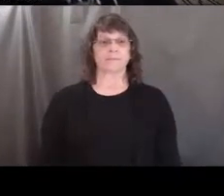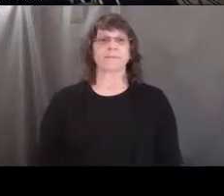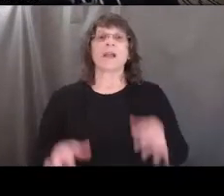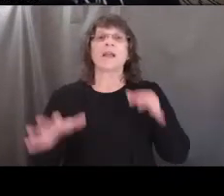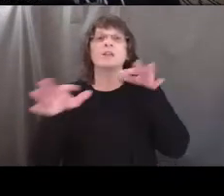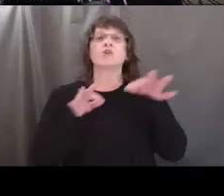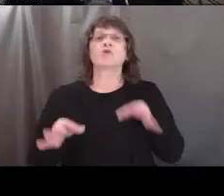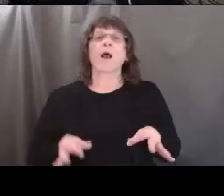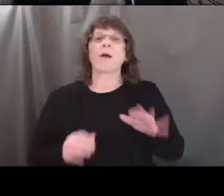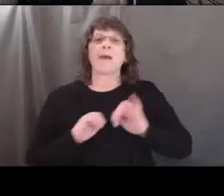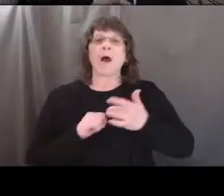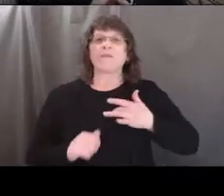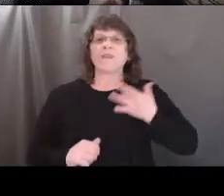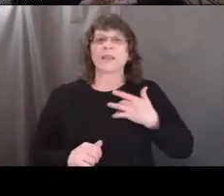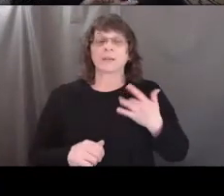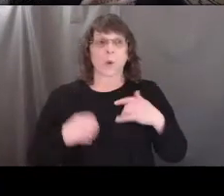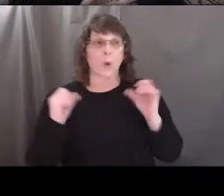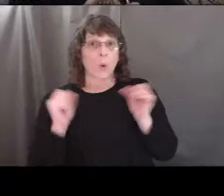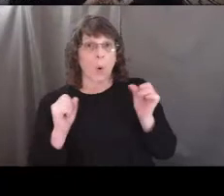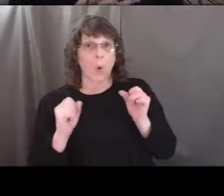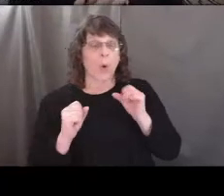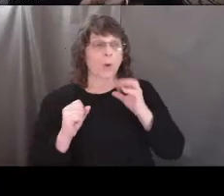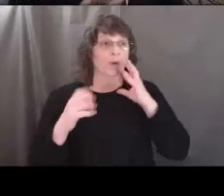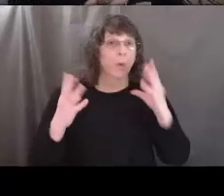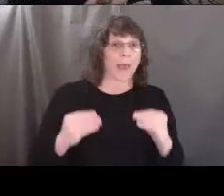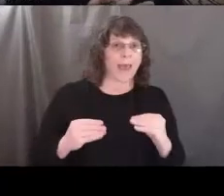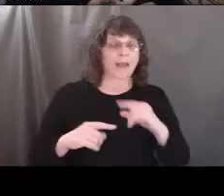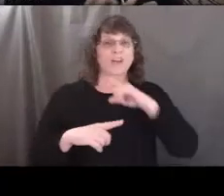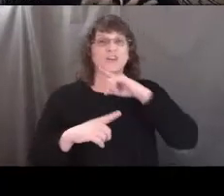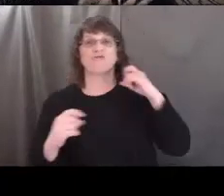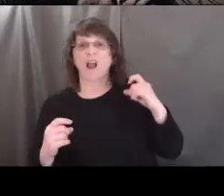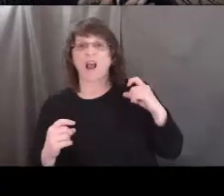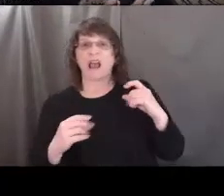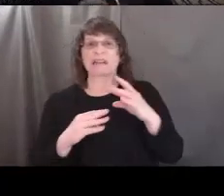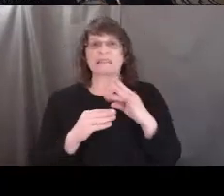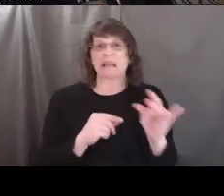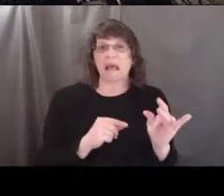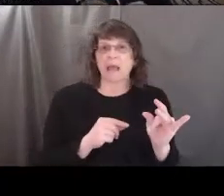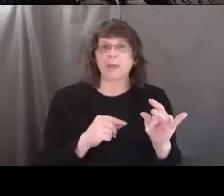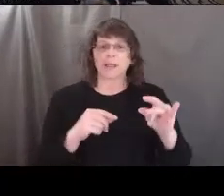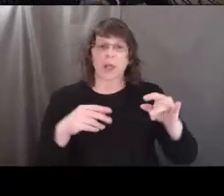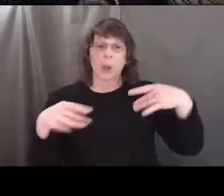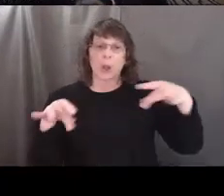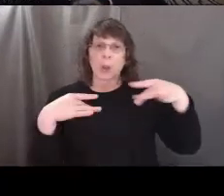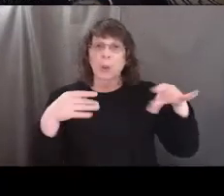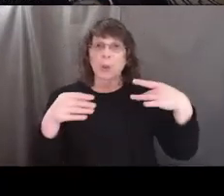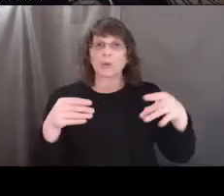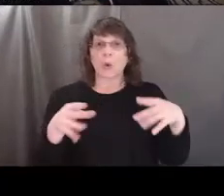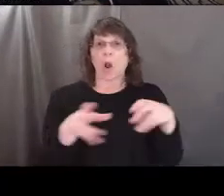Describe the texture. Is it cold, wet, dry, slimy? Is it loose or compact?